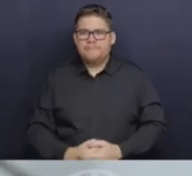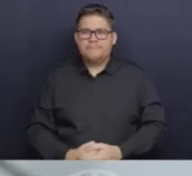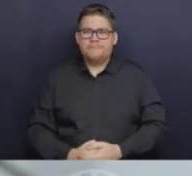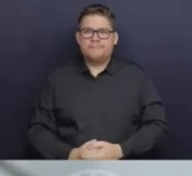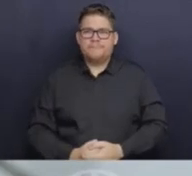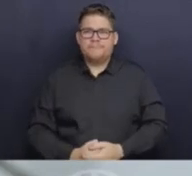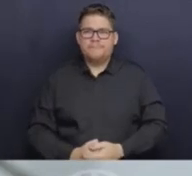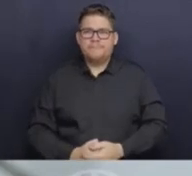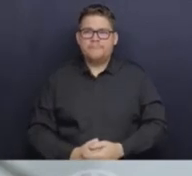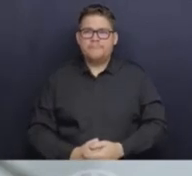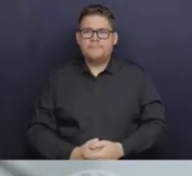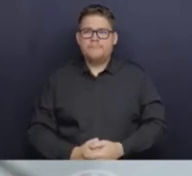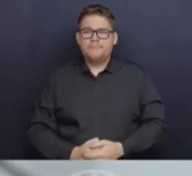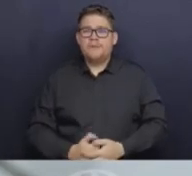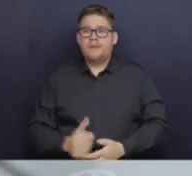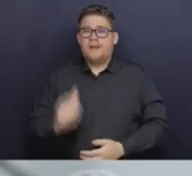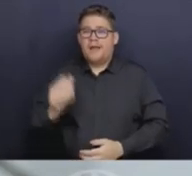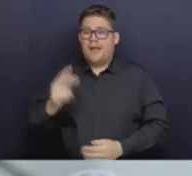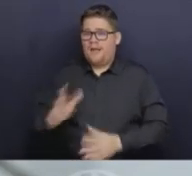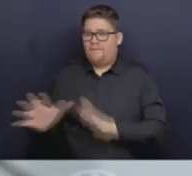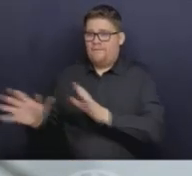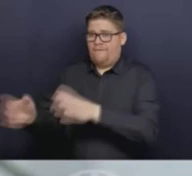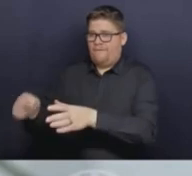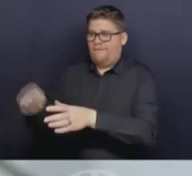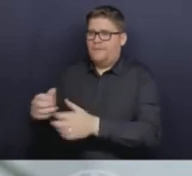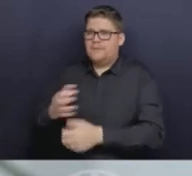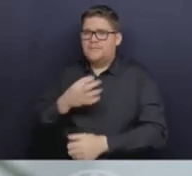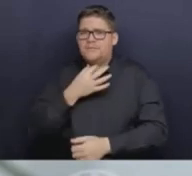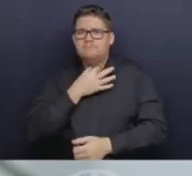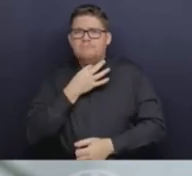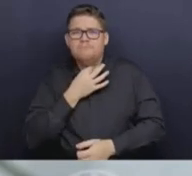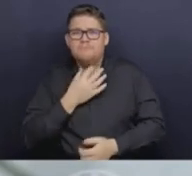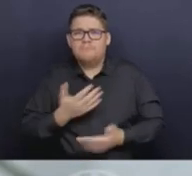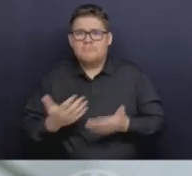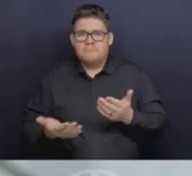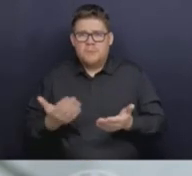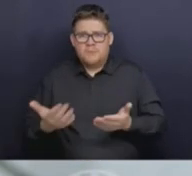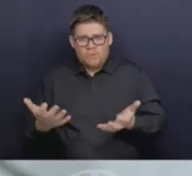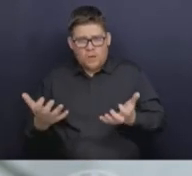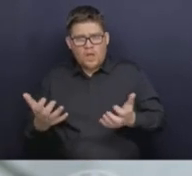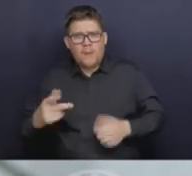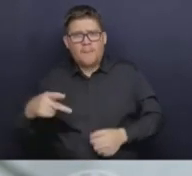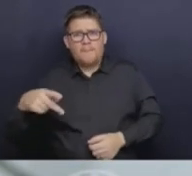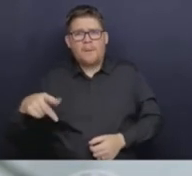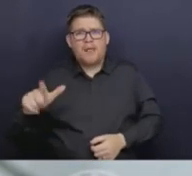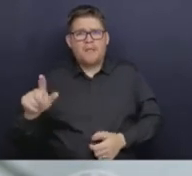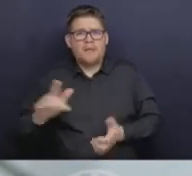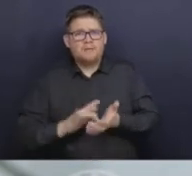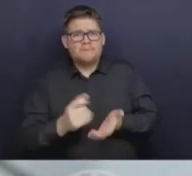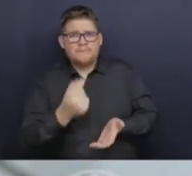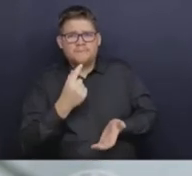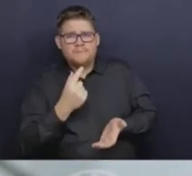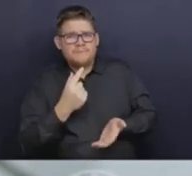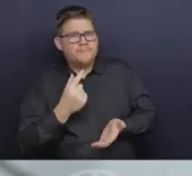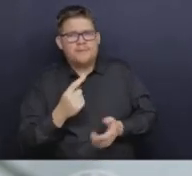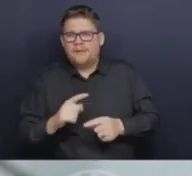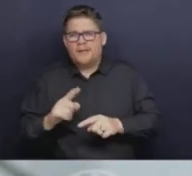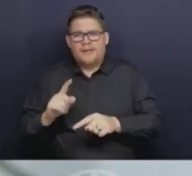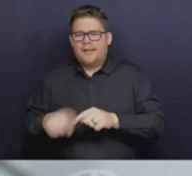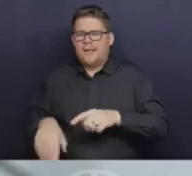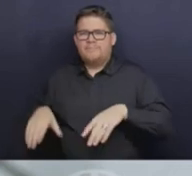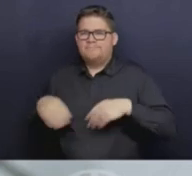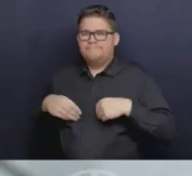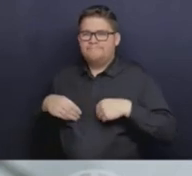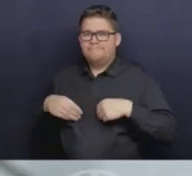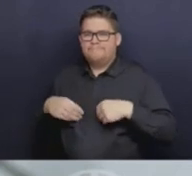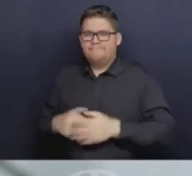for it, who might have access to, might benefit from Paxlovid, are not able to take it in discussions with